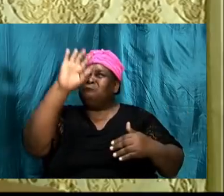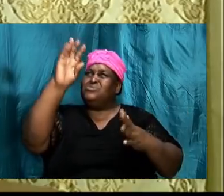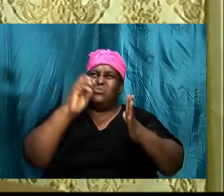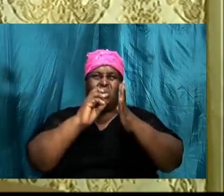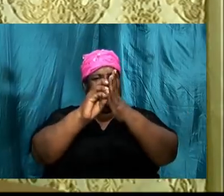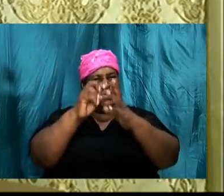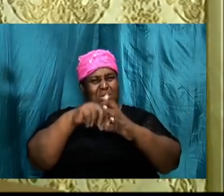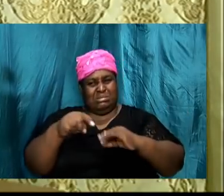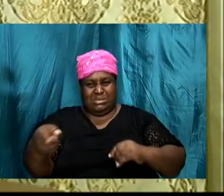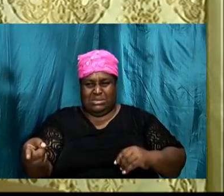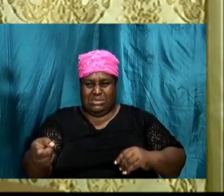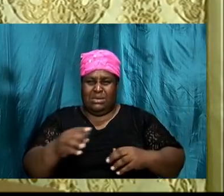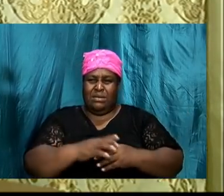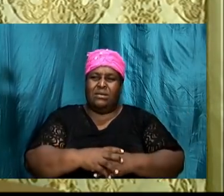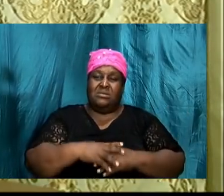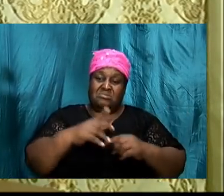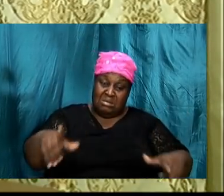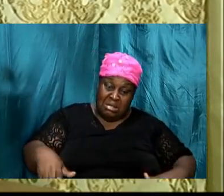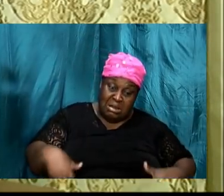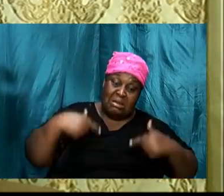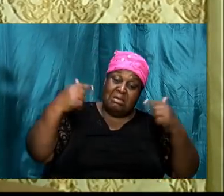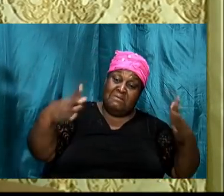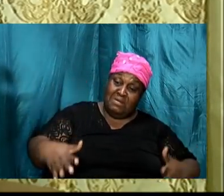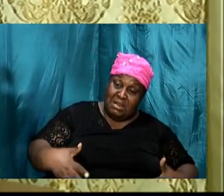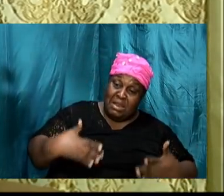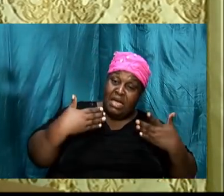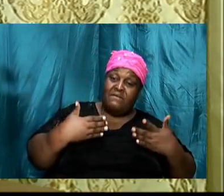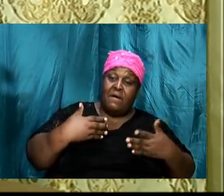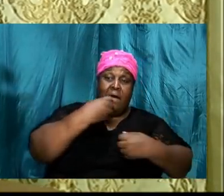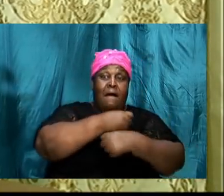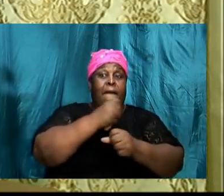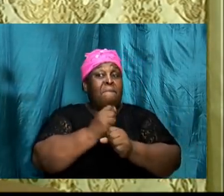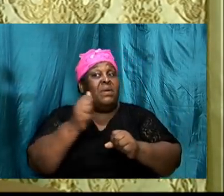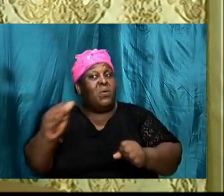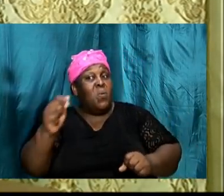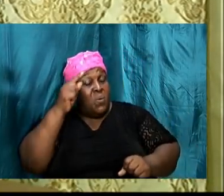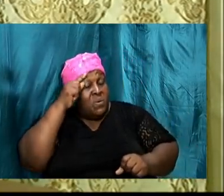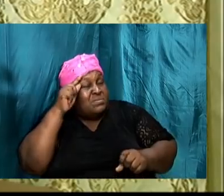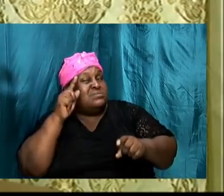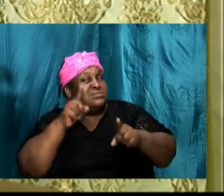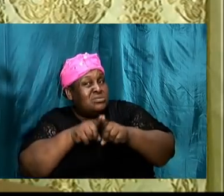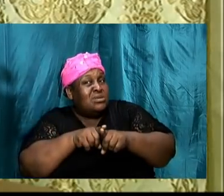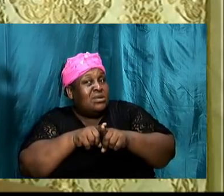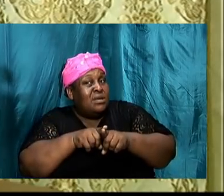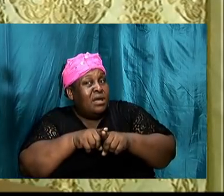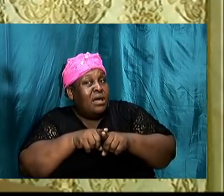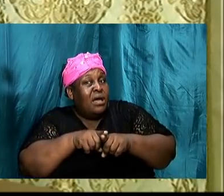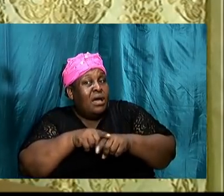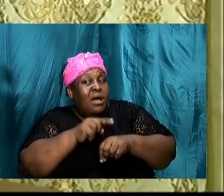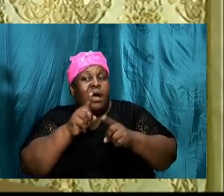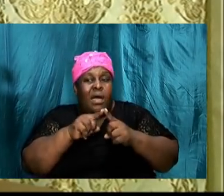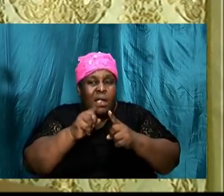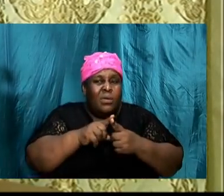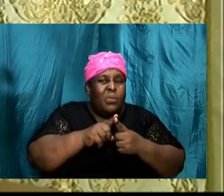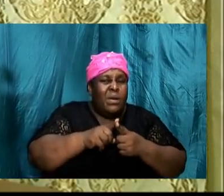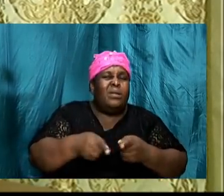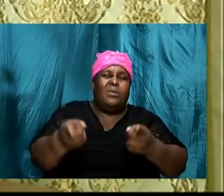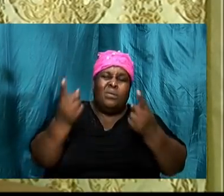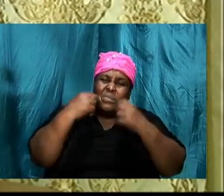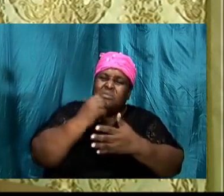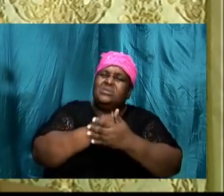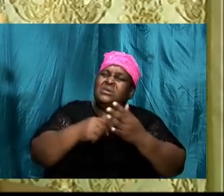so they live their life and make their own decisions and when they come upon something tough now, that is the time they are saying, God,